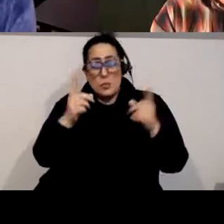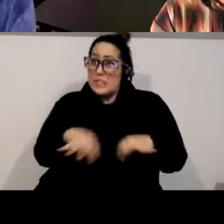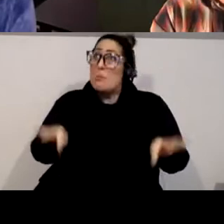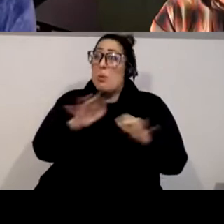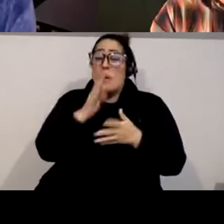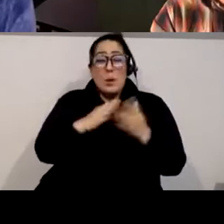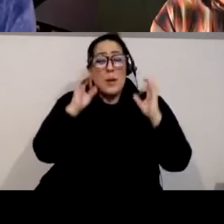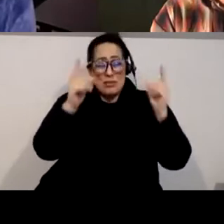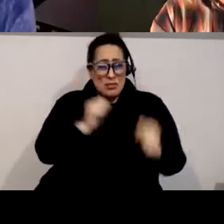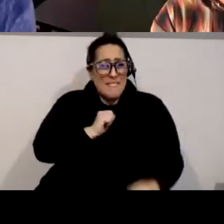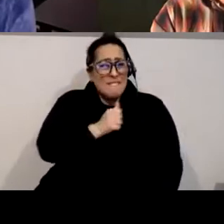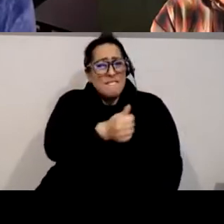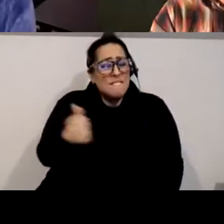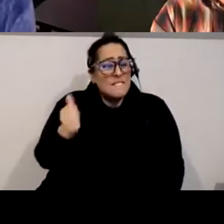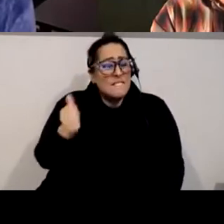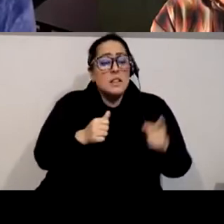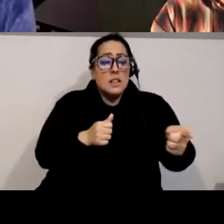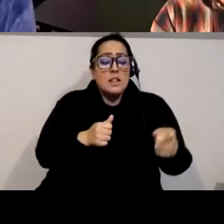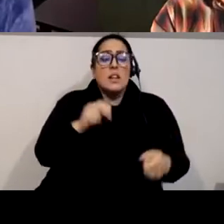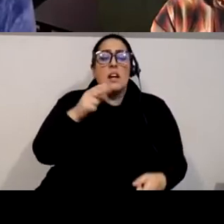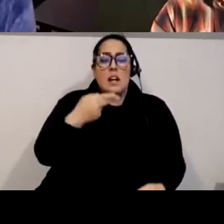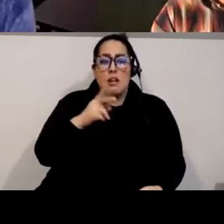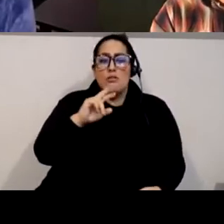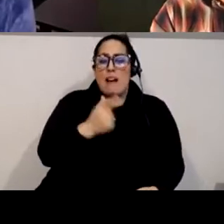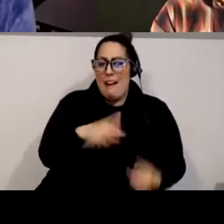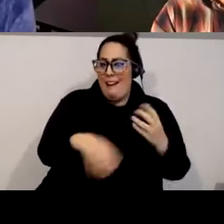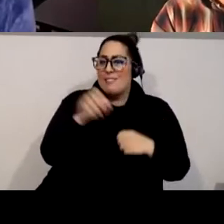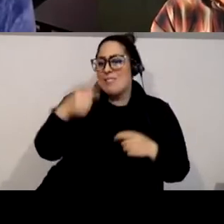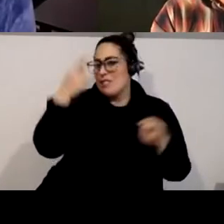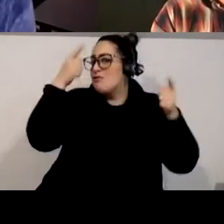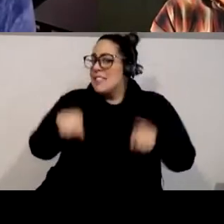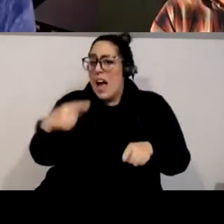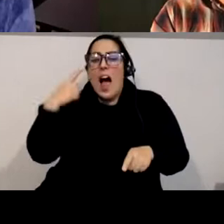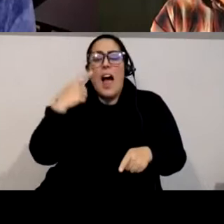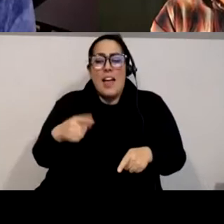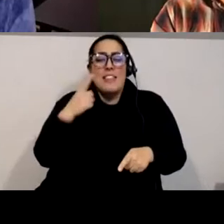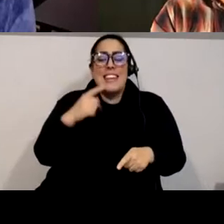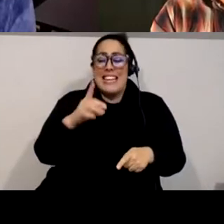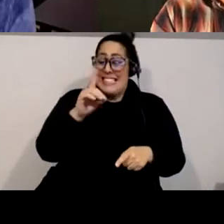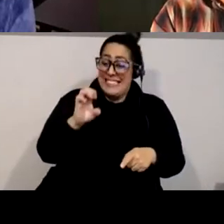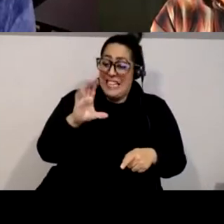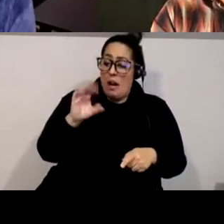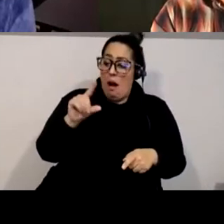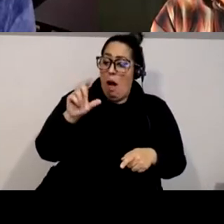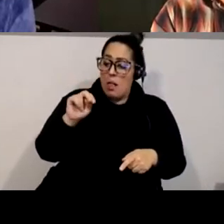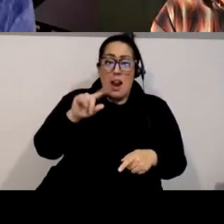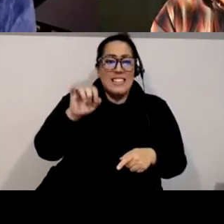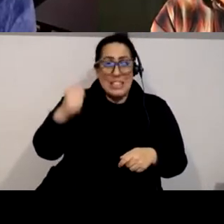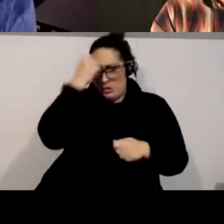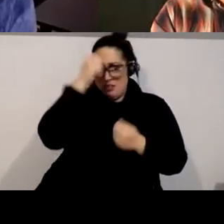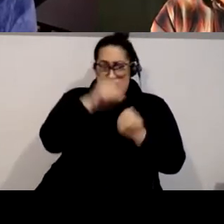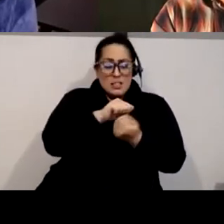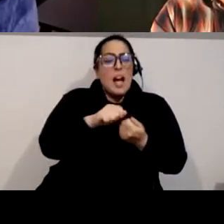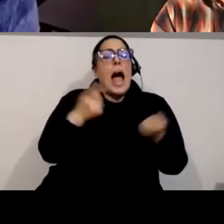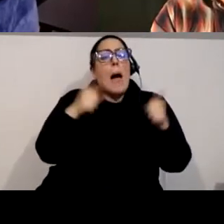say decolonization happens at home i think i think we it's it because it's very much colonization is very much about interrupting intimate